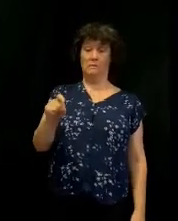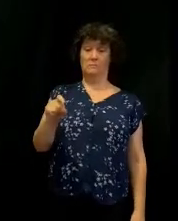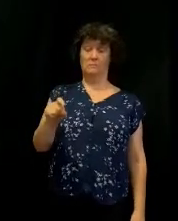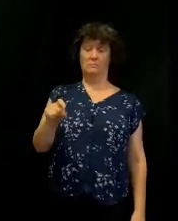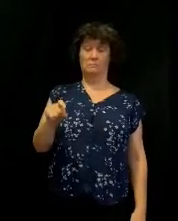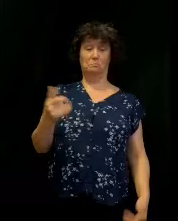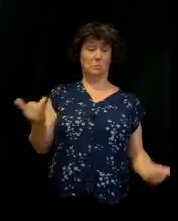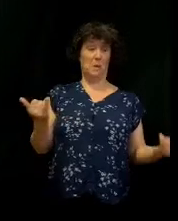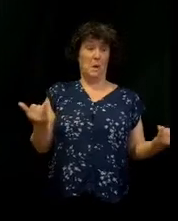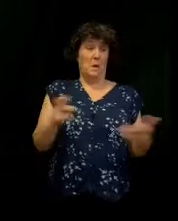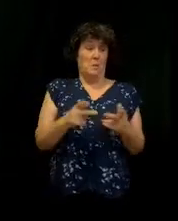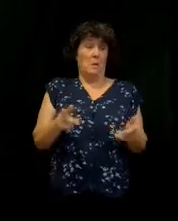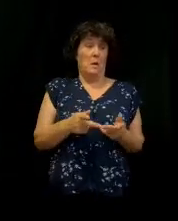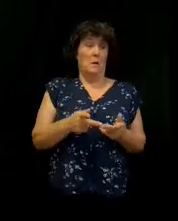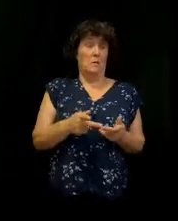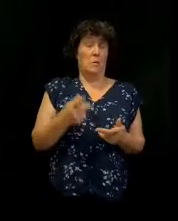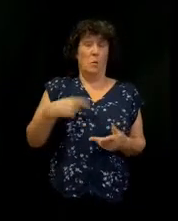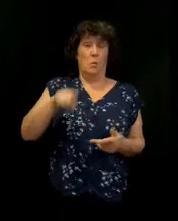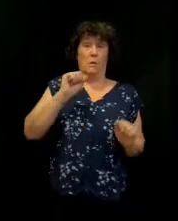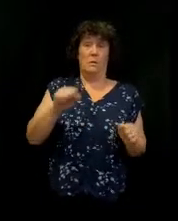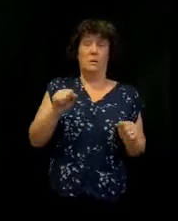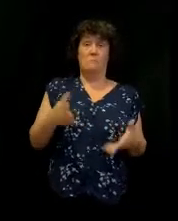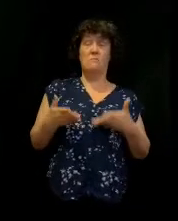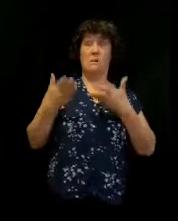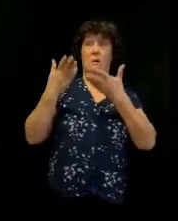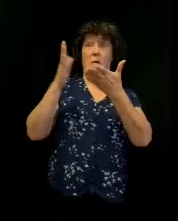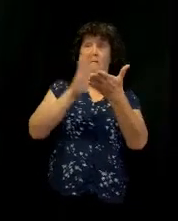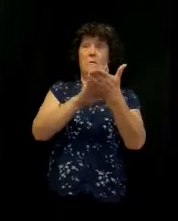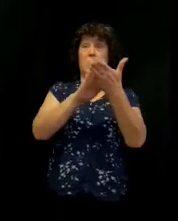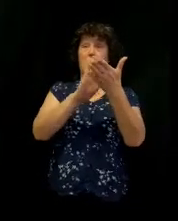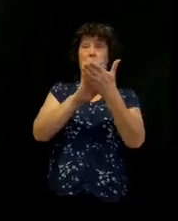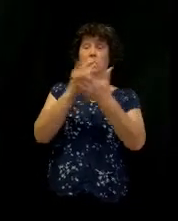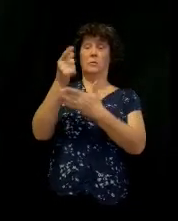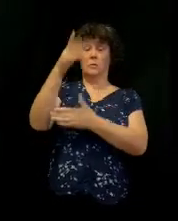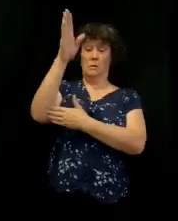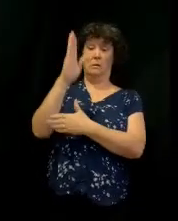This is the only place that you and I will actually offer the sacrifice of praise unto God.